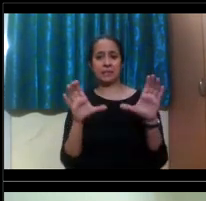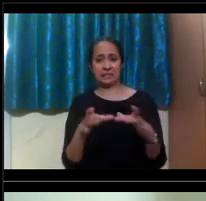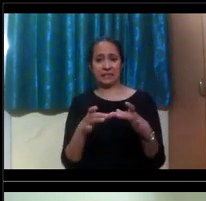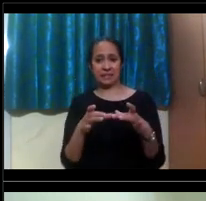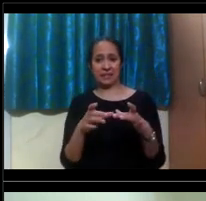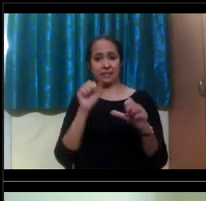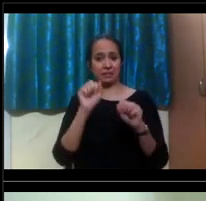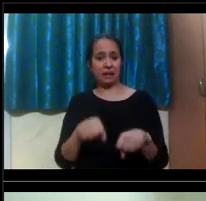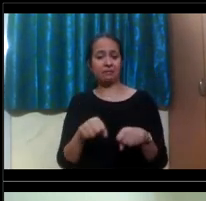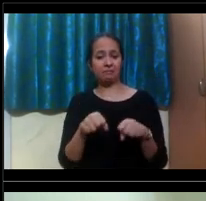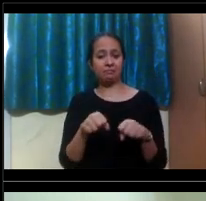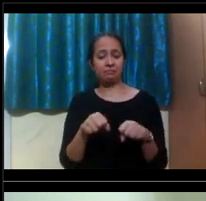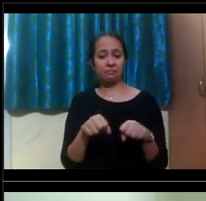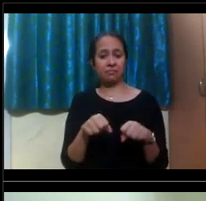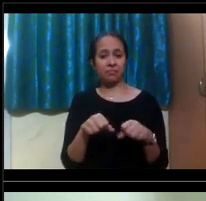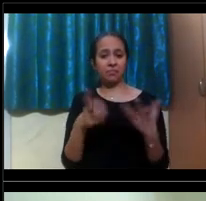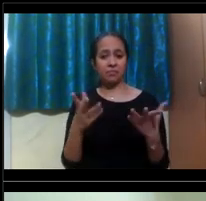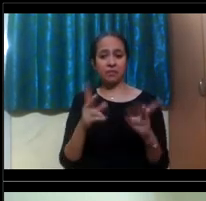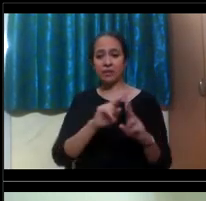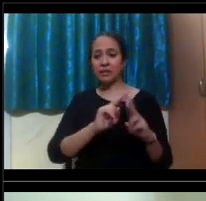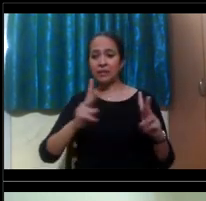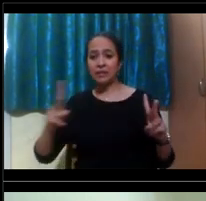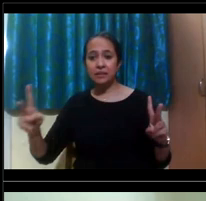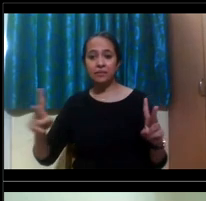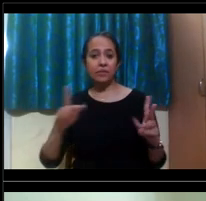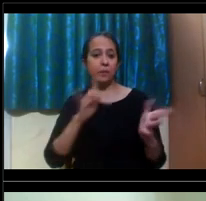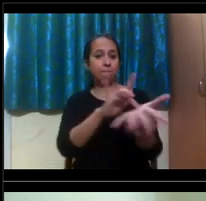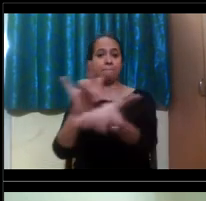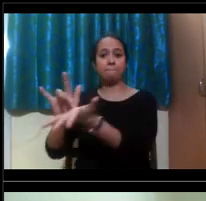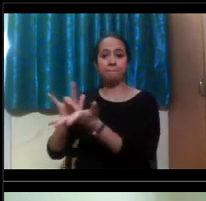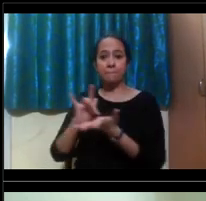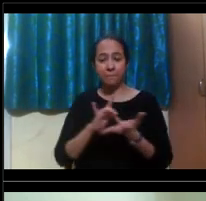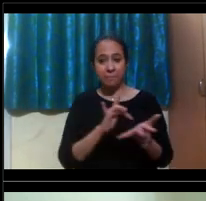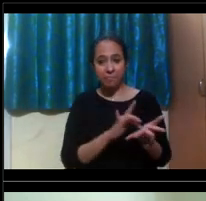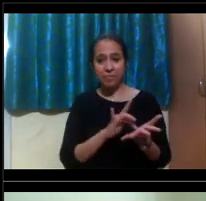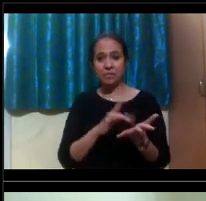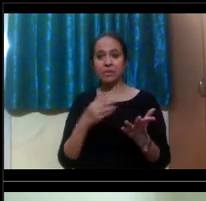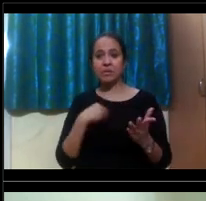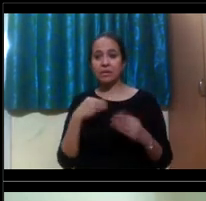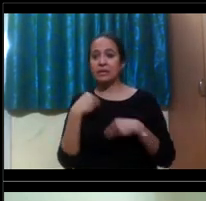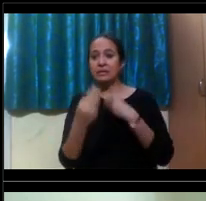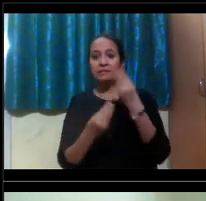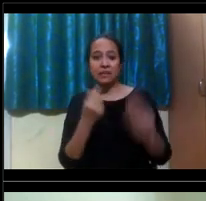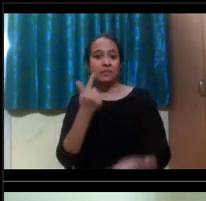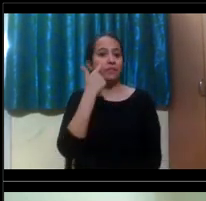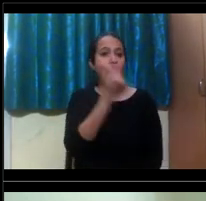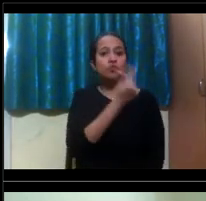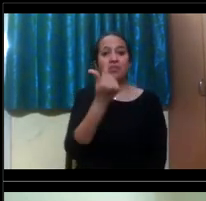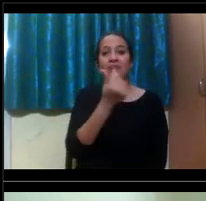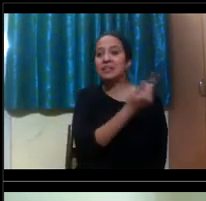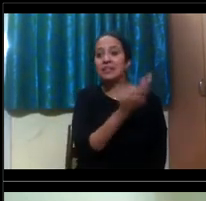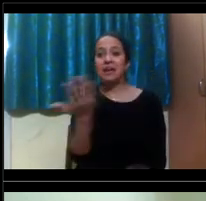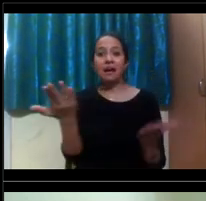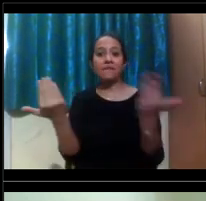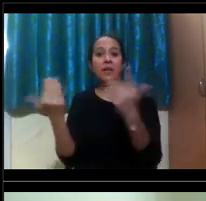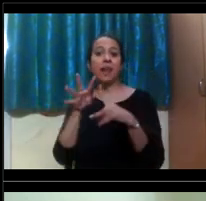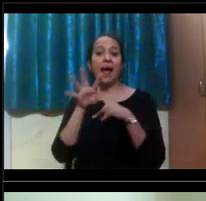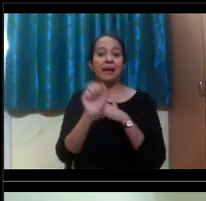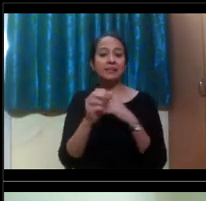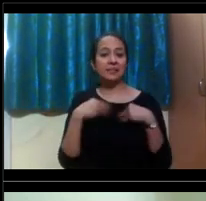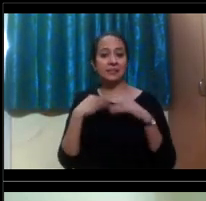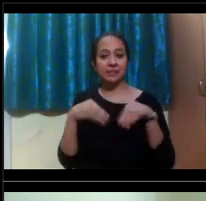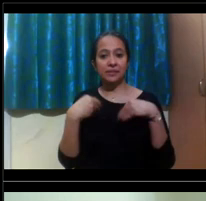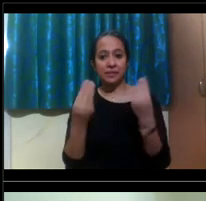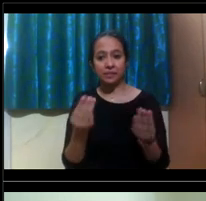consider, you know, when looking at locations, um, of a U.S. university can, you know, um, give, you know, um,